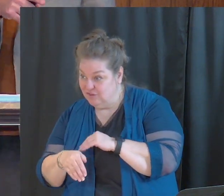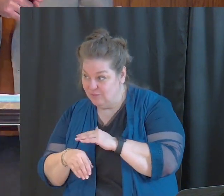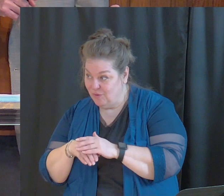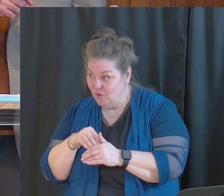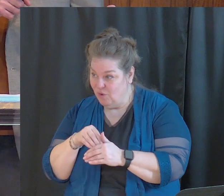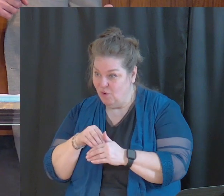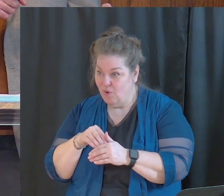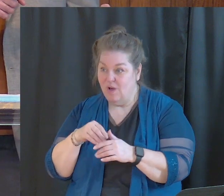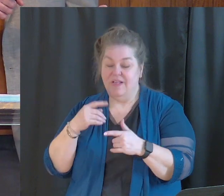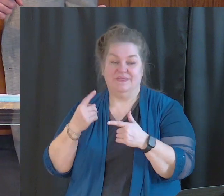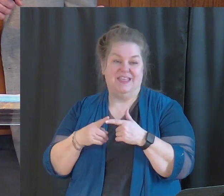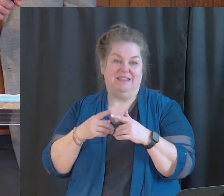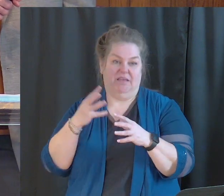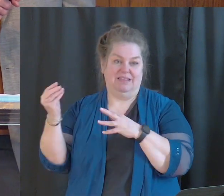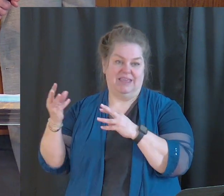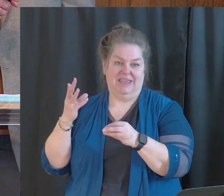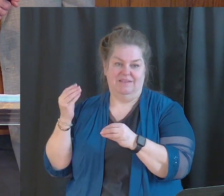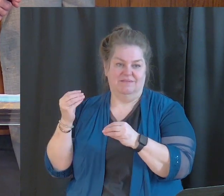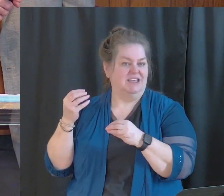you know what's going to happen?